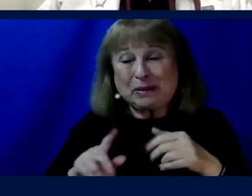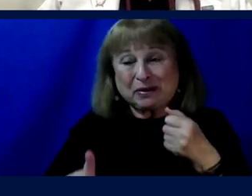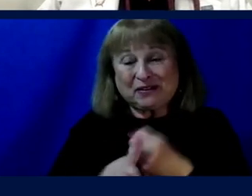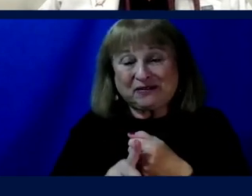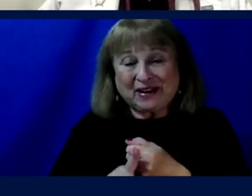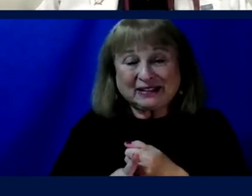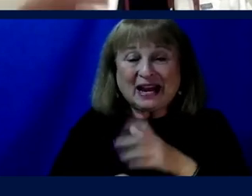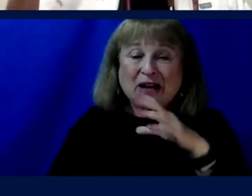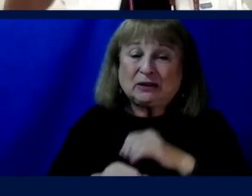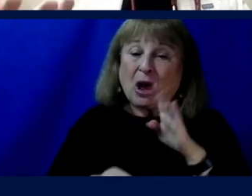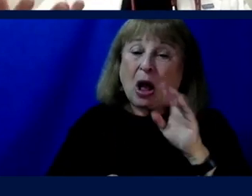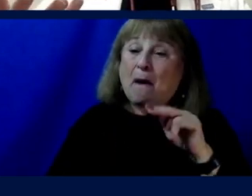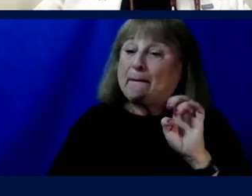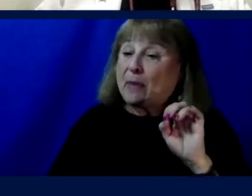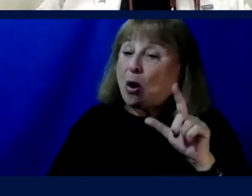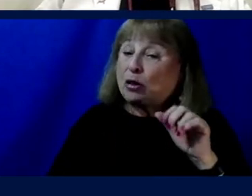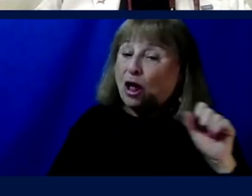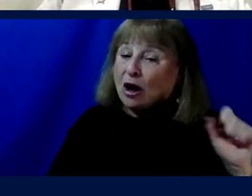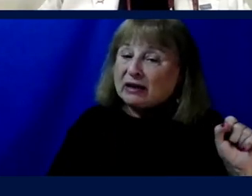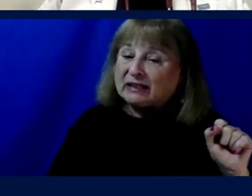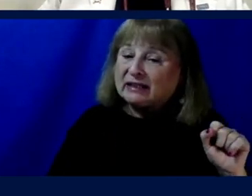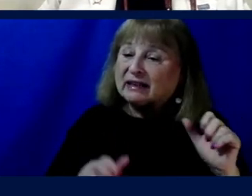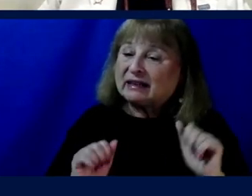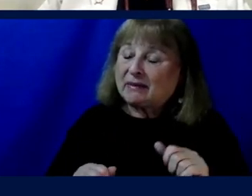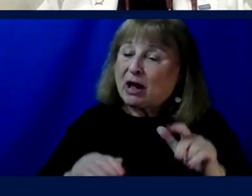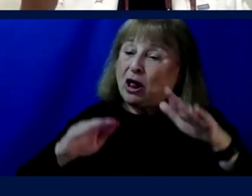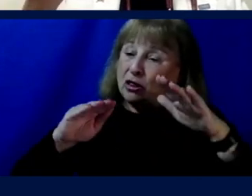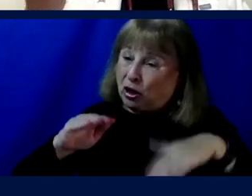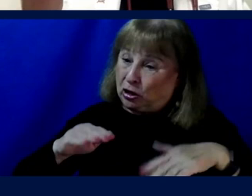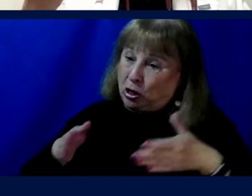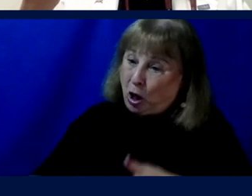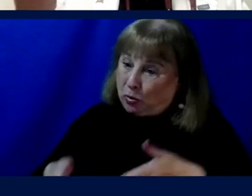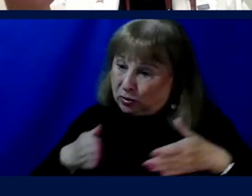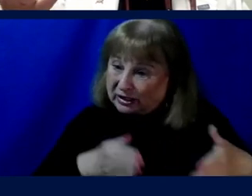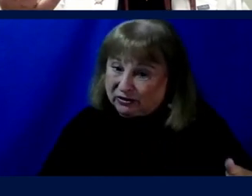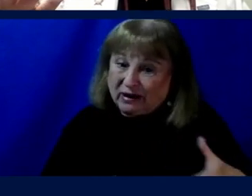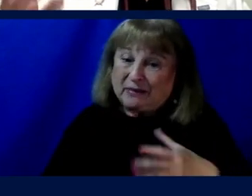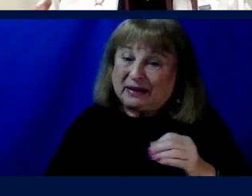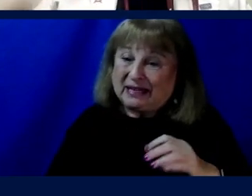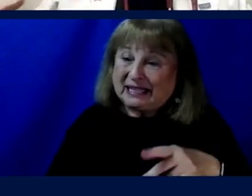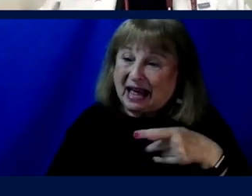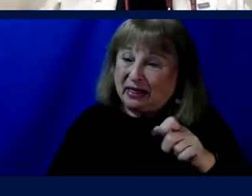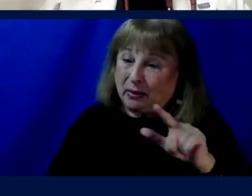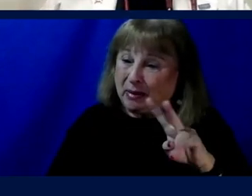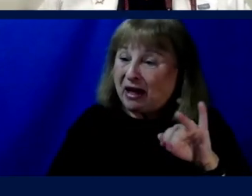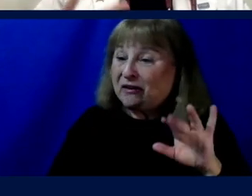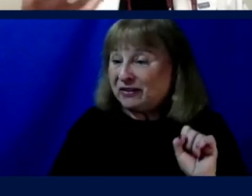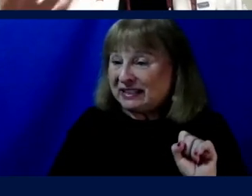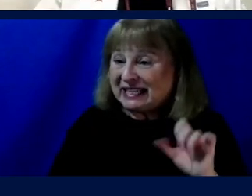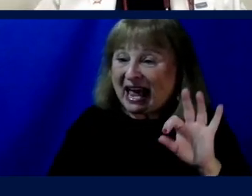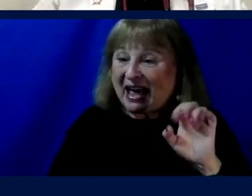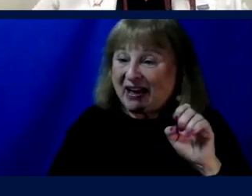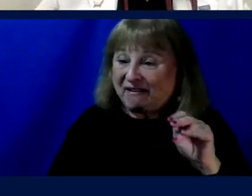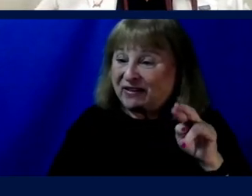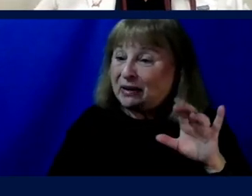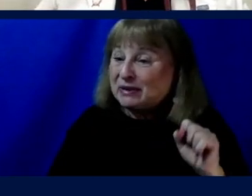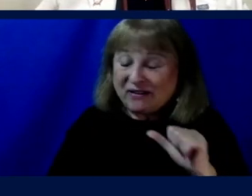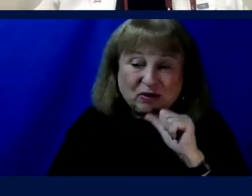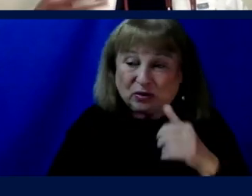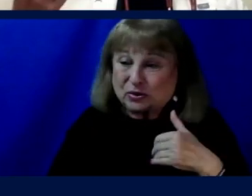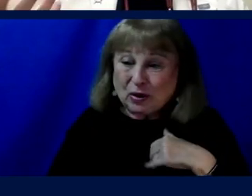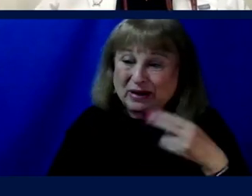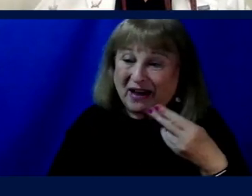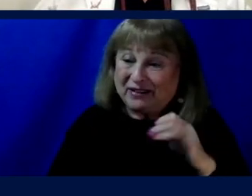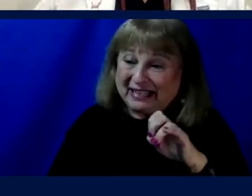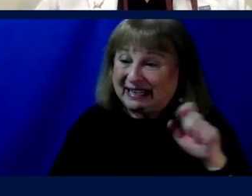including bone loss. The greatest bone loss occurs in lower extremities, the heel, the calcaneus, the femurs. If you do not have a